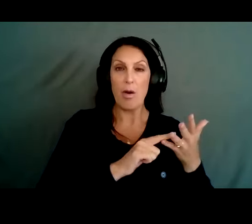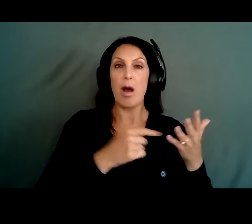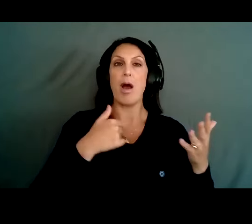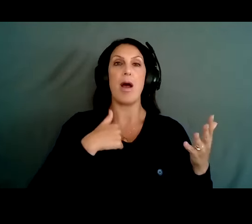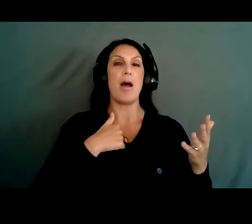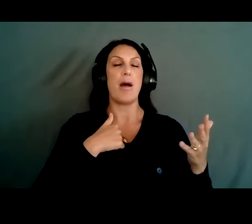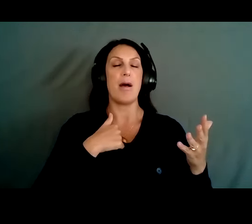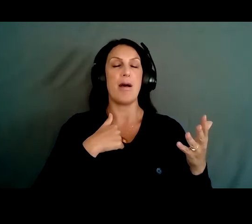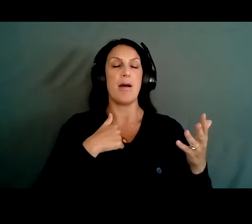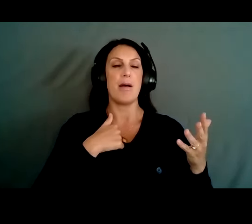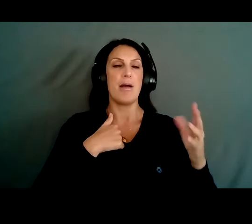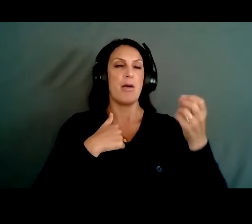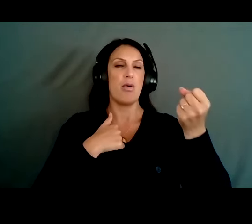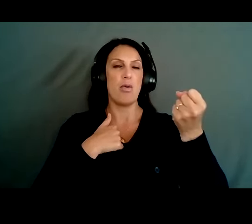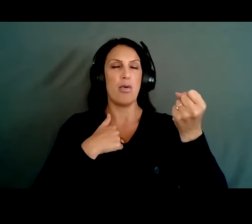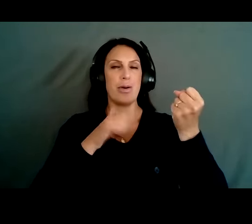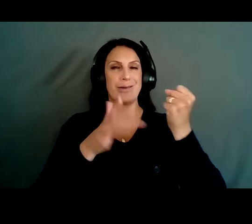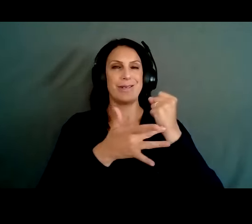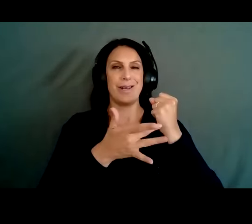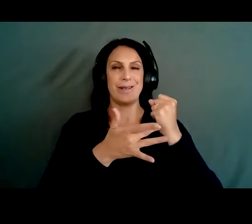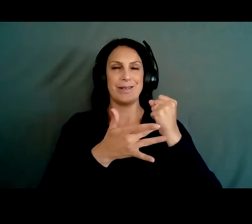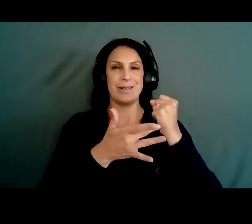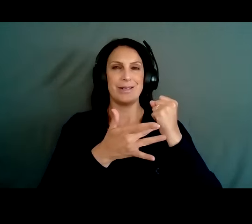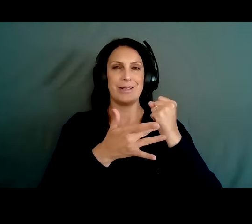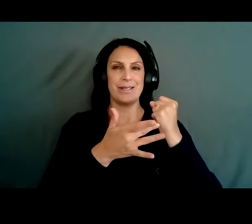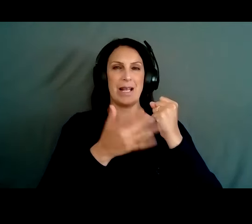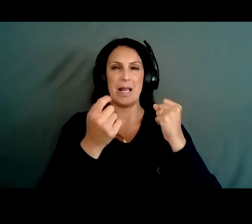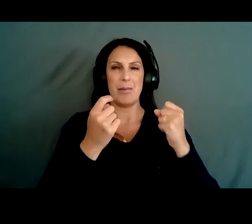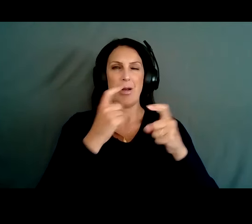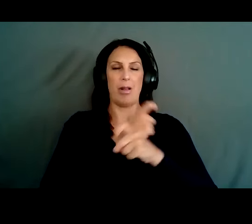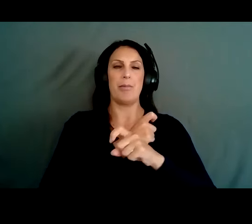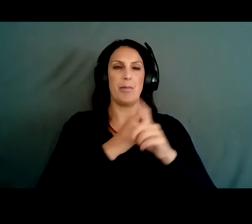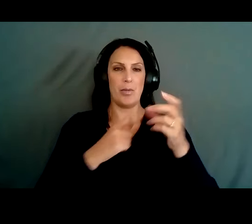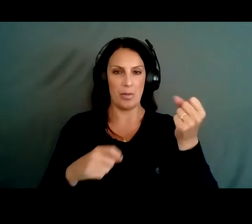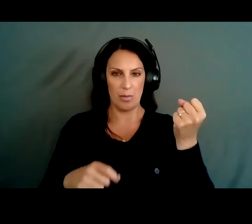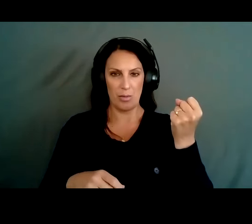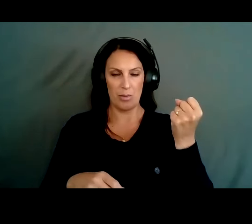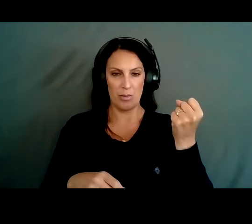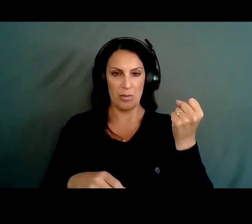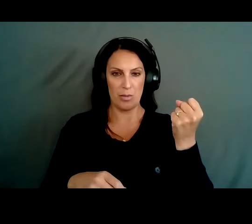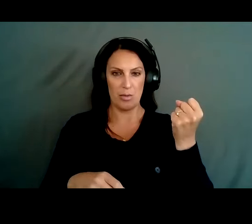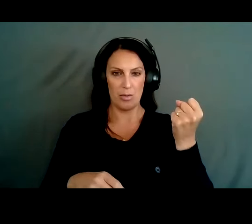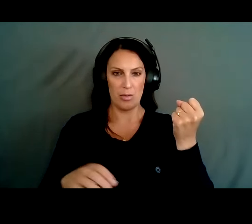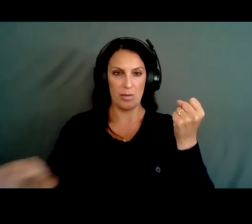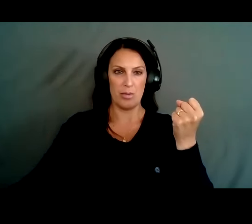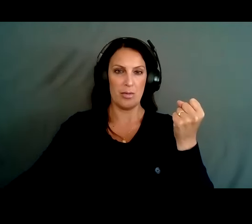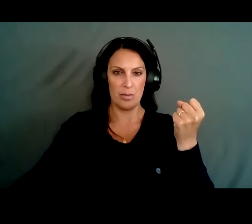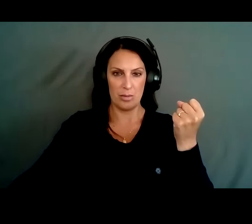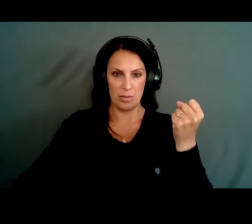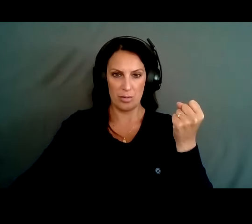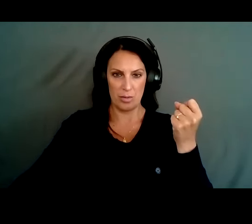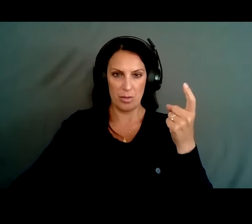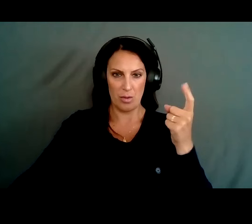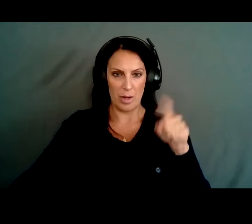one second. I'm normally pretty tech savvy, but somehow I, there you go. I lost all videos. So I wasn't sure if there were still real people